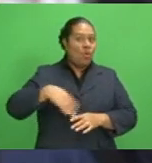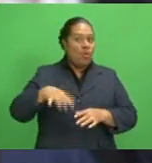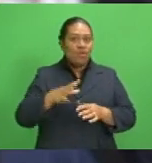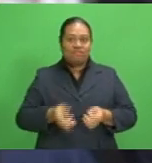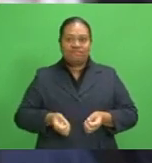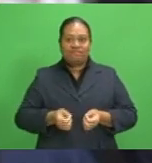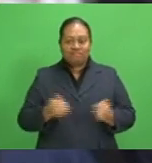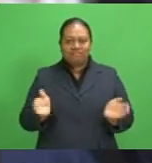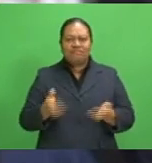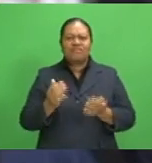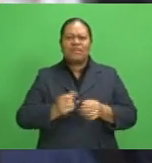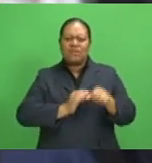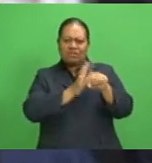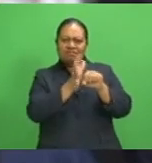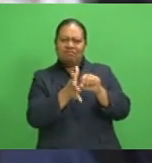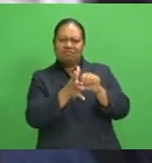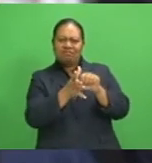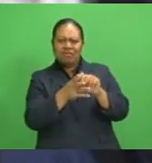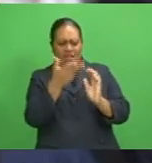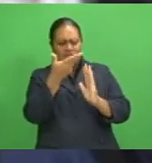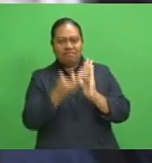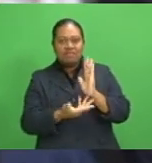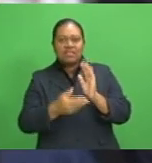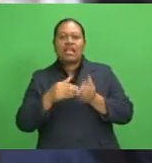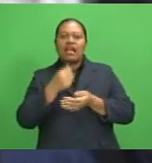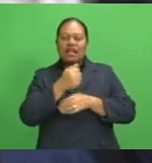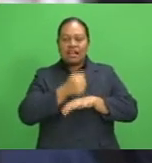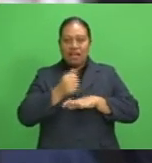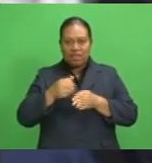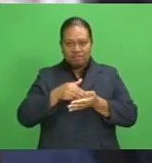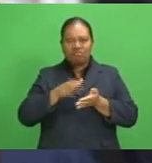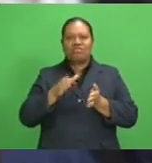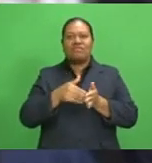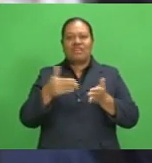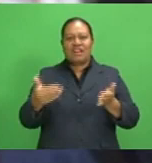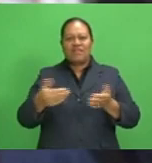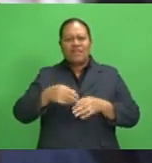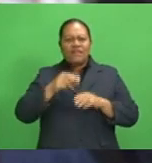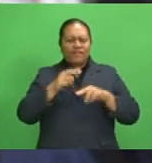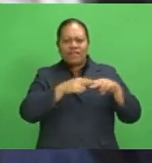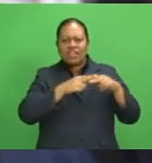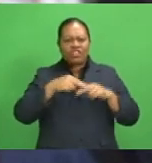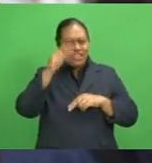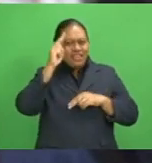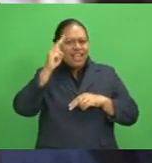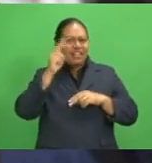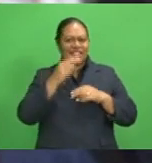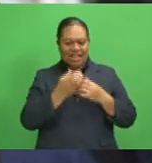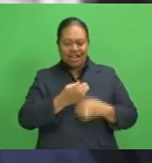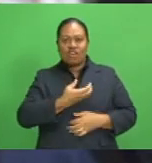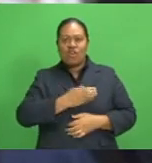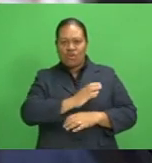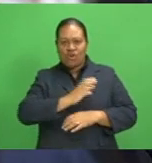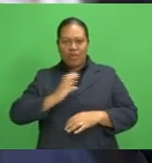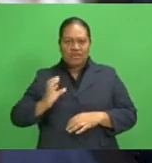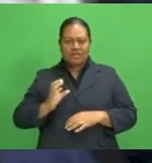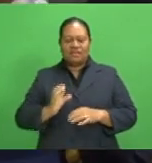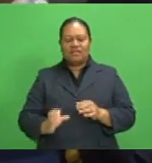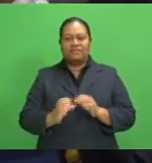play in line with pandemic protocol approved by the government and the Fiji National Sports Commission. Akwila Dhamma with the details.